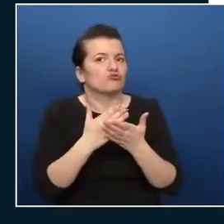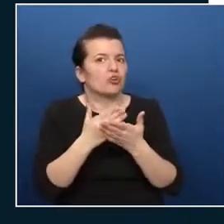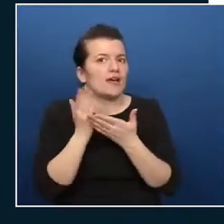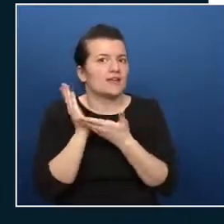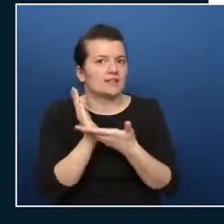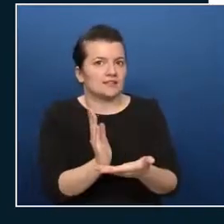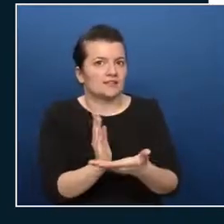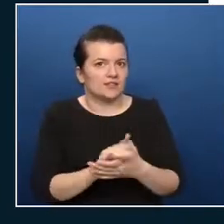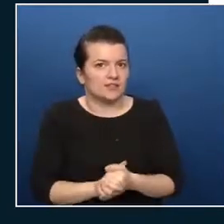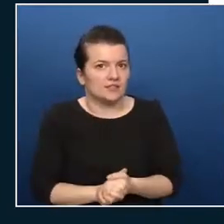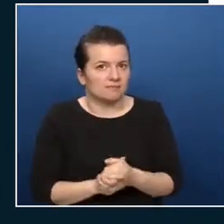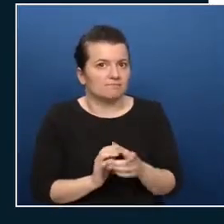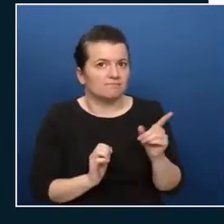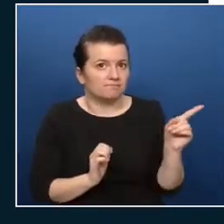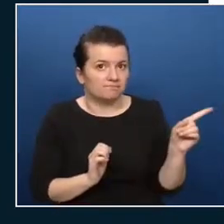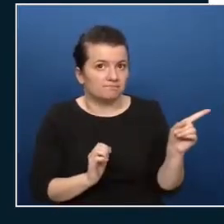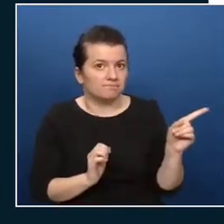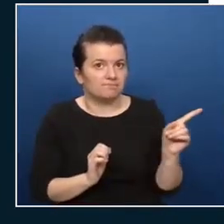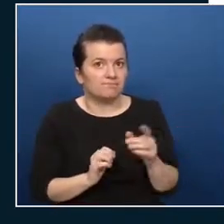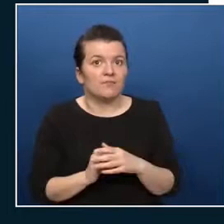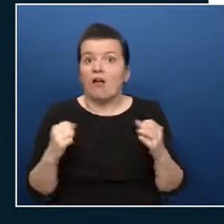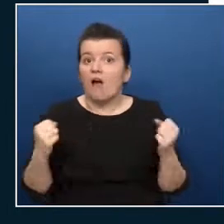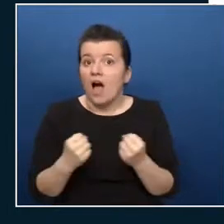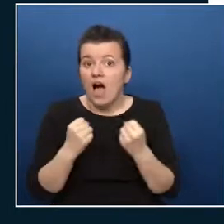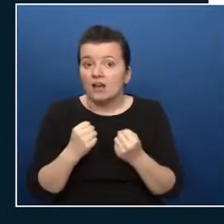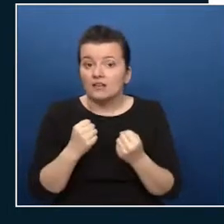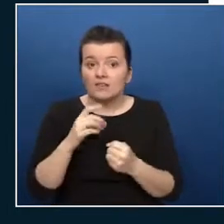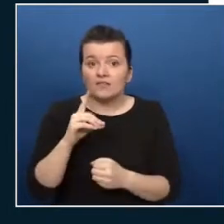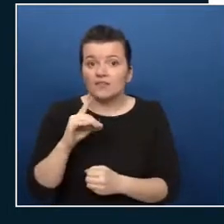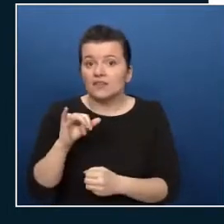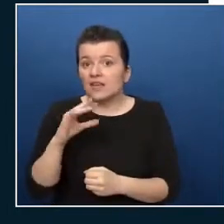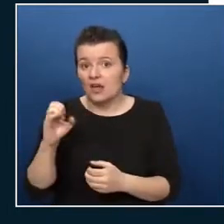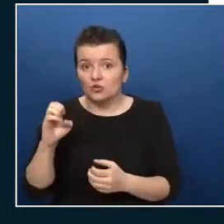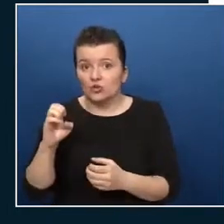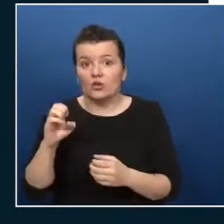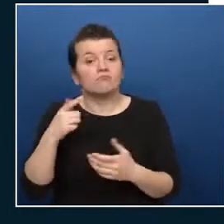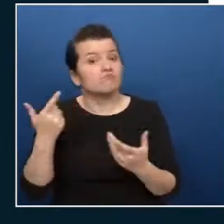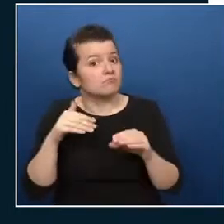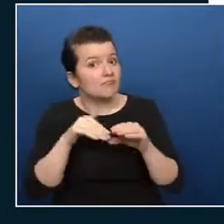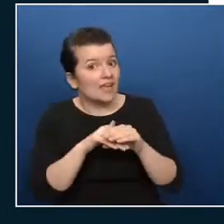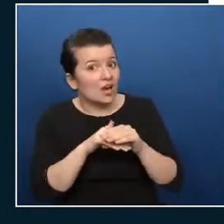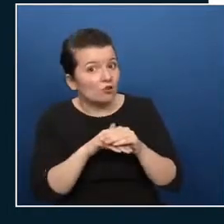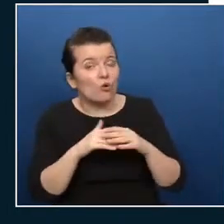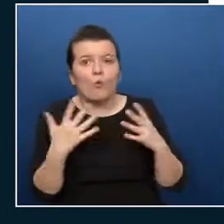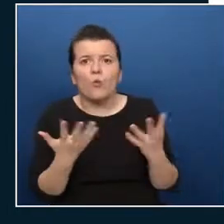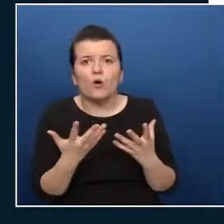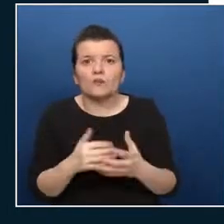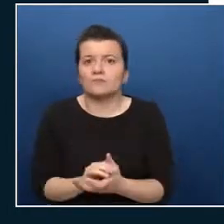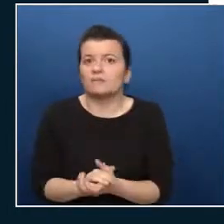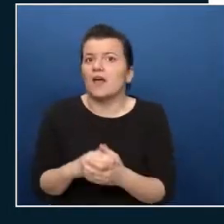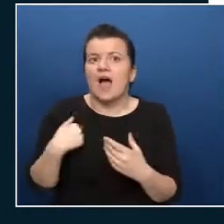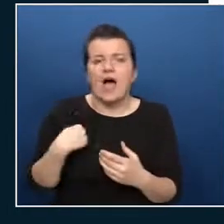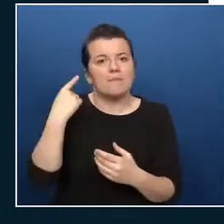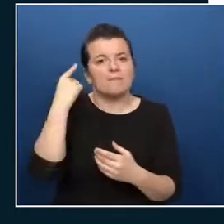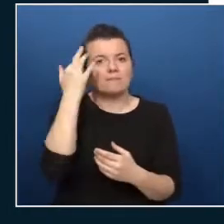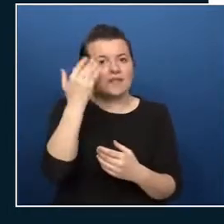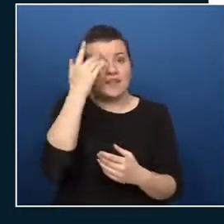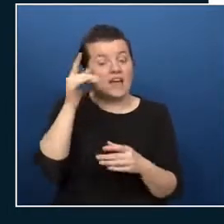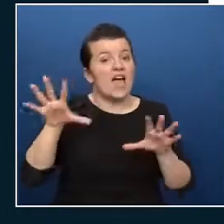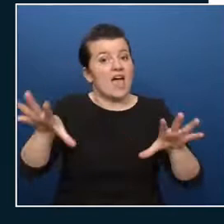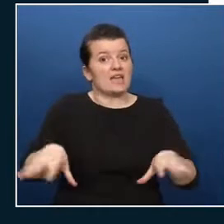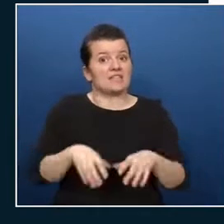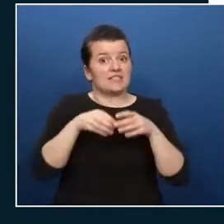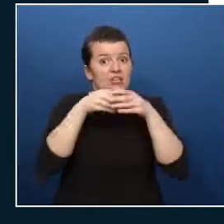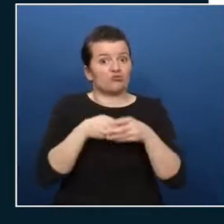Directory for example am I going to deploy domain controllers and am I going to centralize these domain controllers so everybody that's